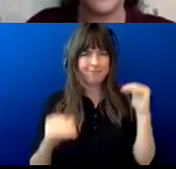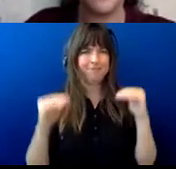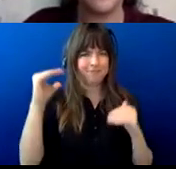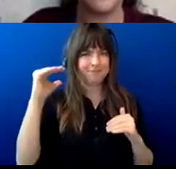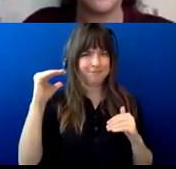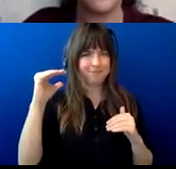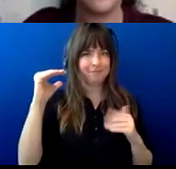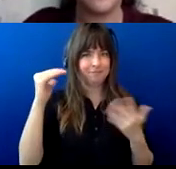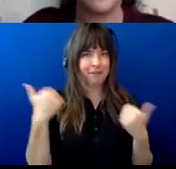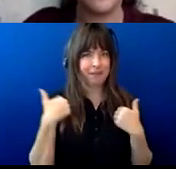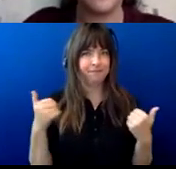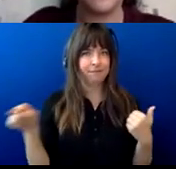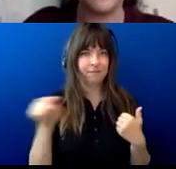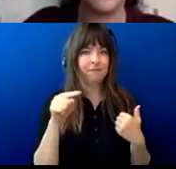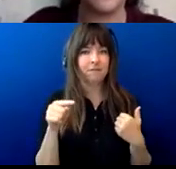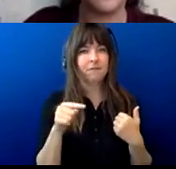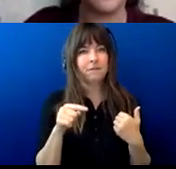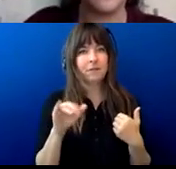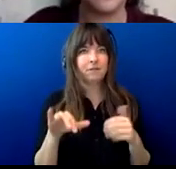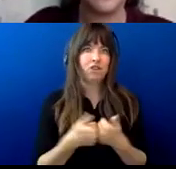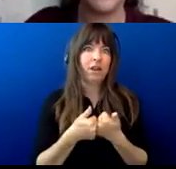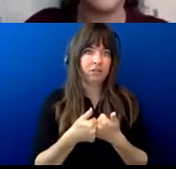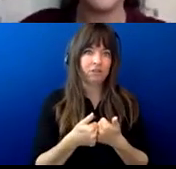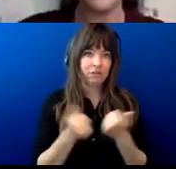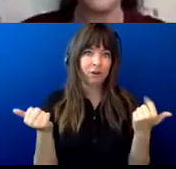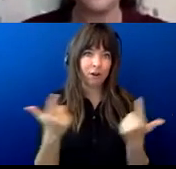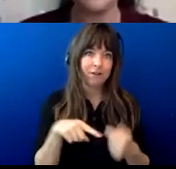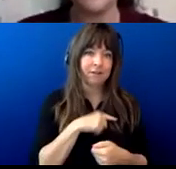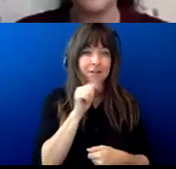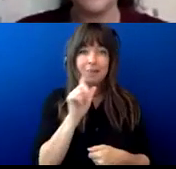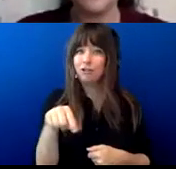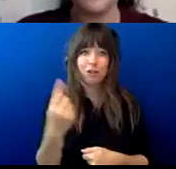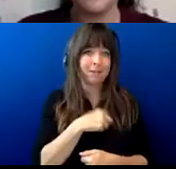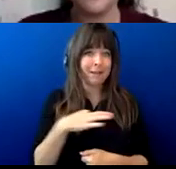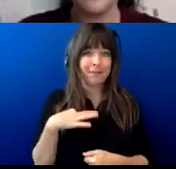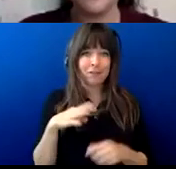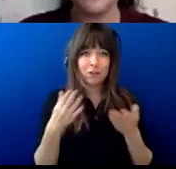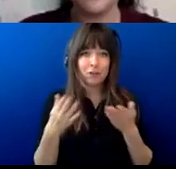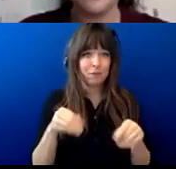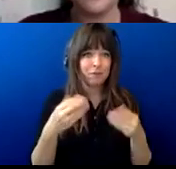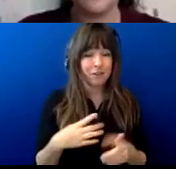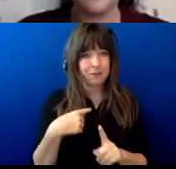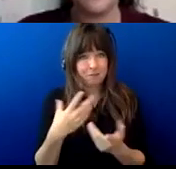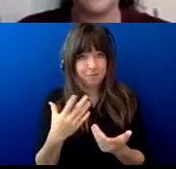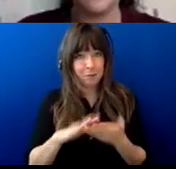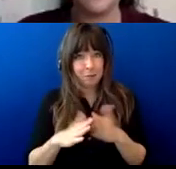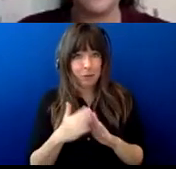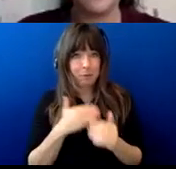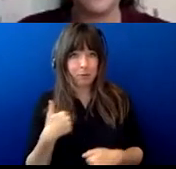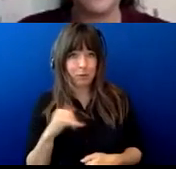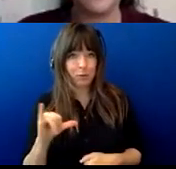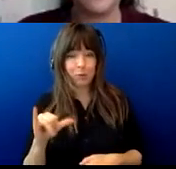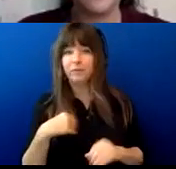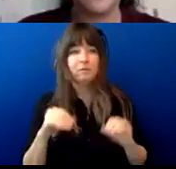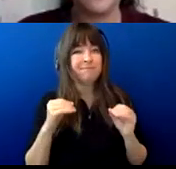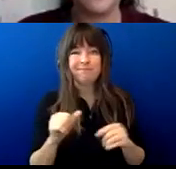as challenges in all of us not just staff and service fighters but in community members we don't have a chance to practice with each other